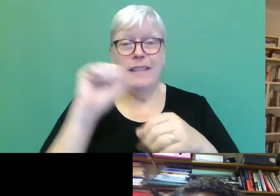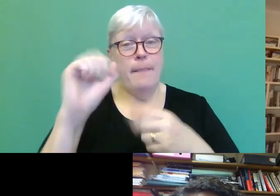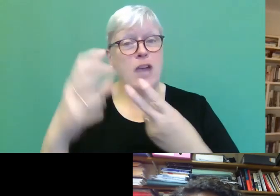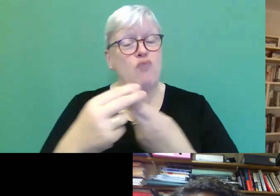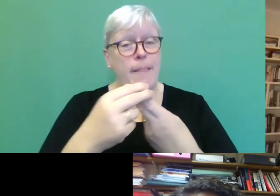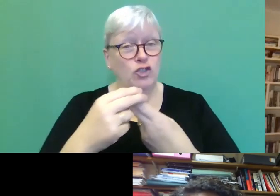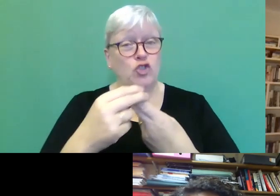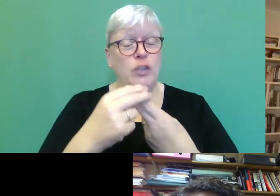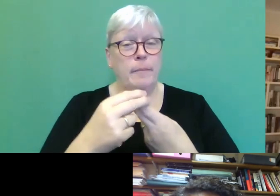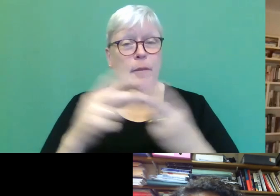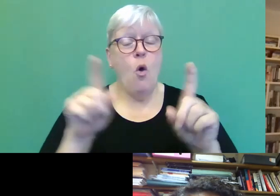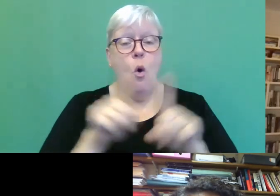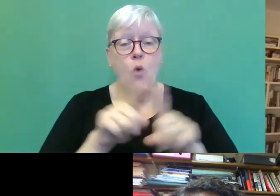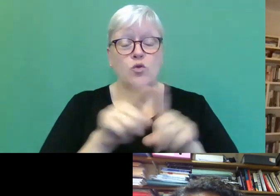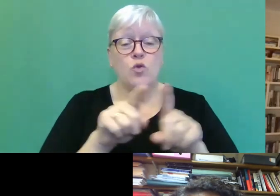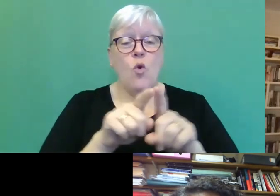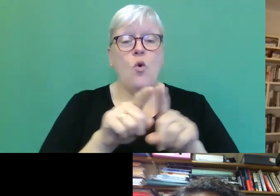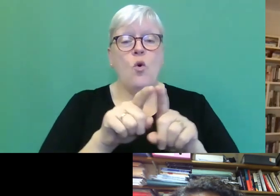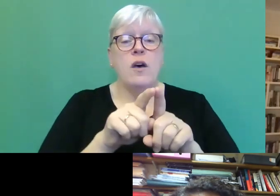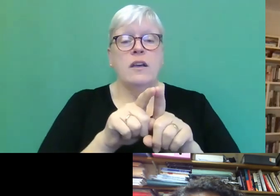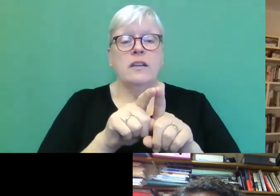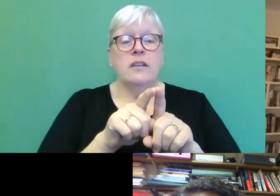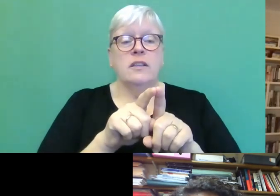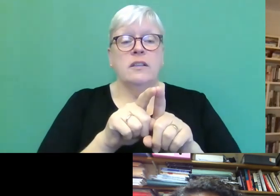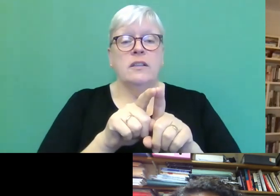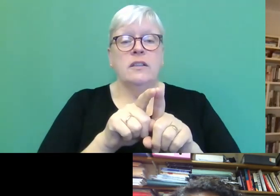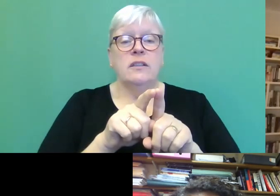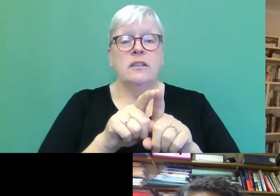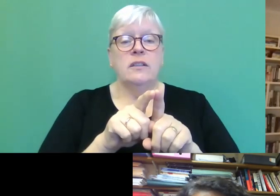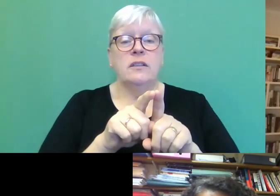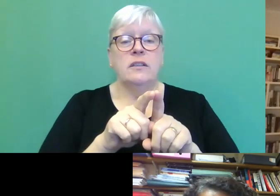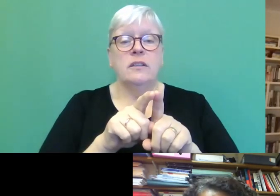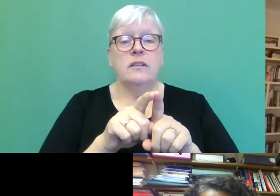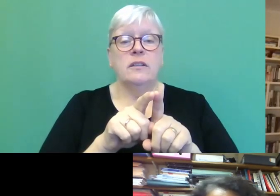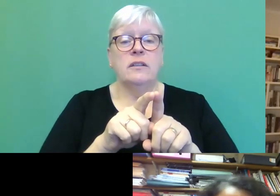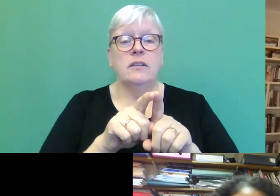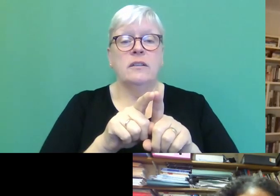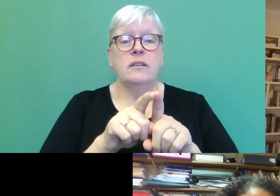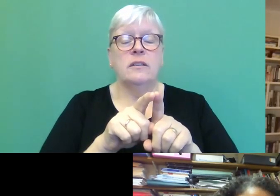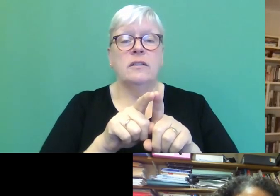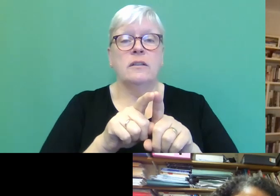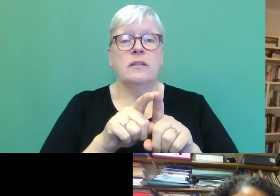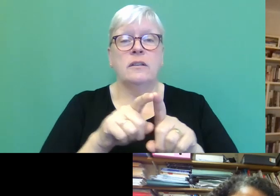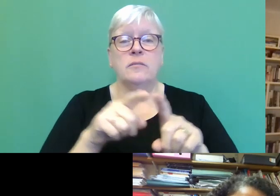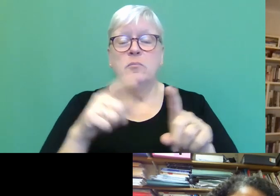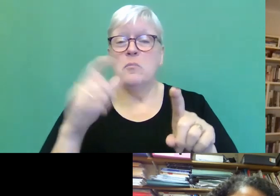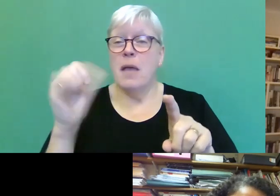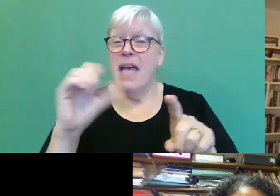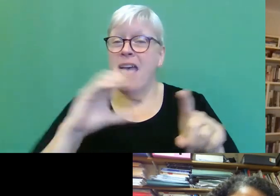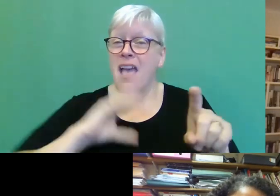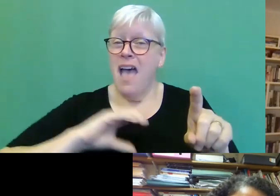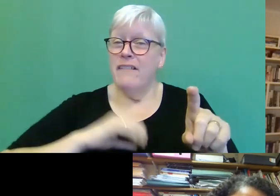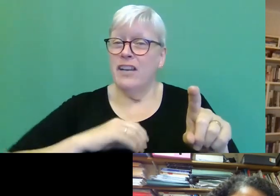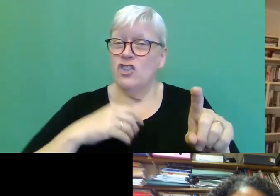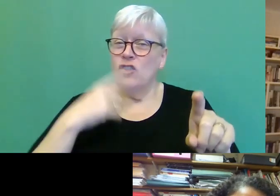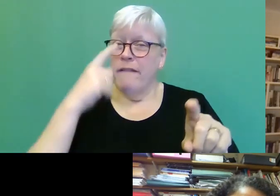um, the question of whether the characters can forgive themselves,